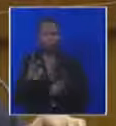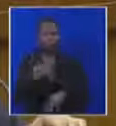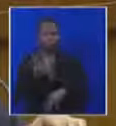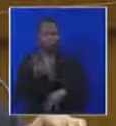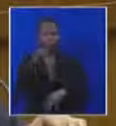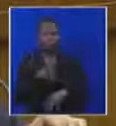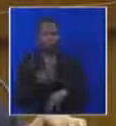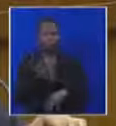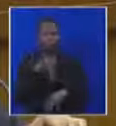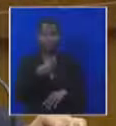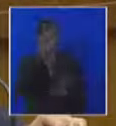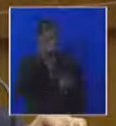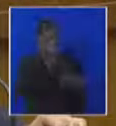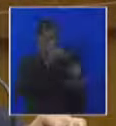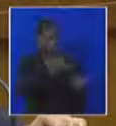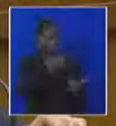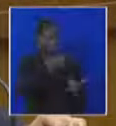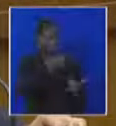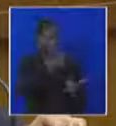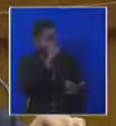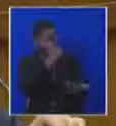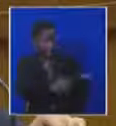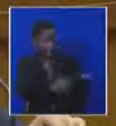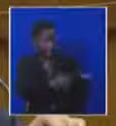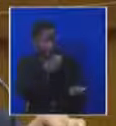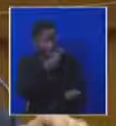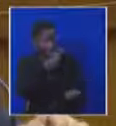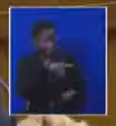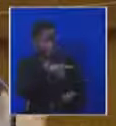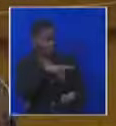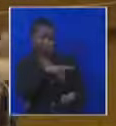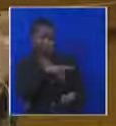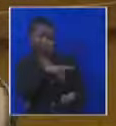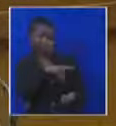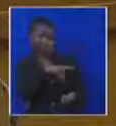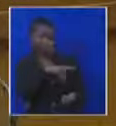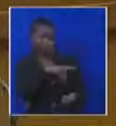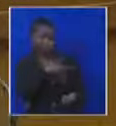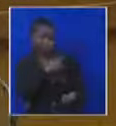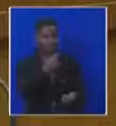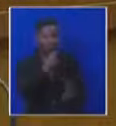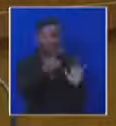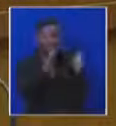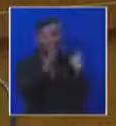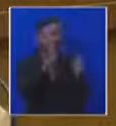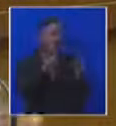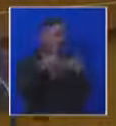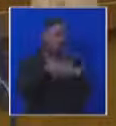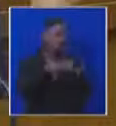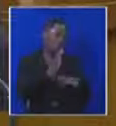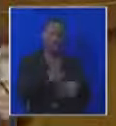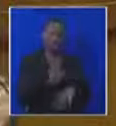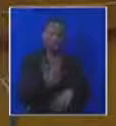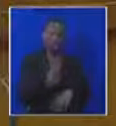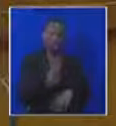let me tell you something colleagues, he doesn't even believe in the NDP and expects us to think he's going to implement it in his department.